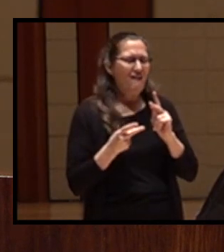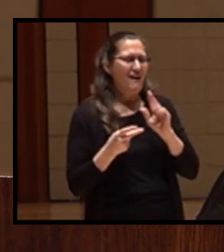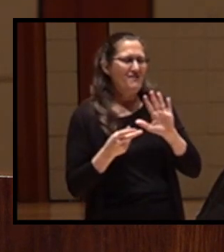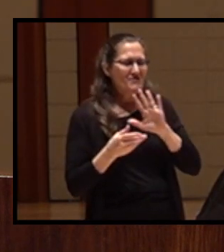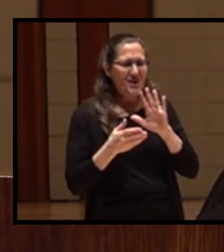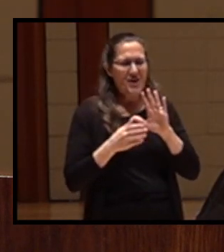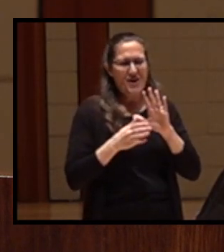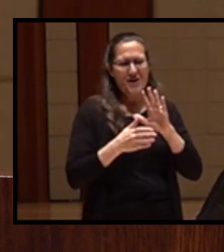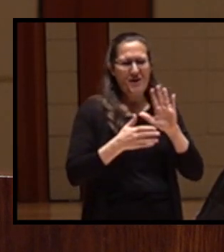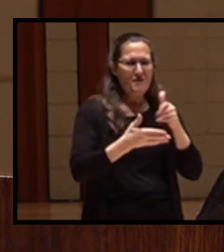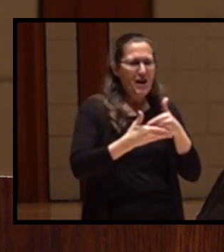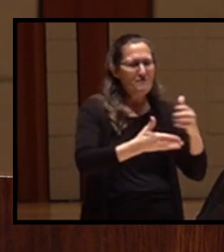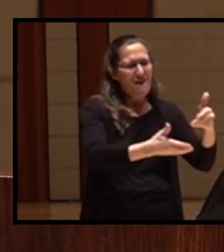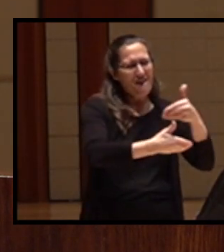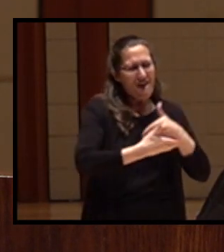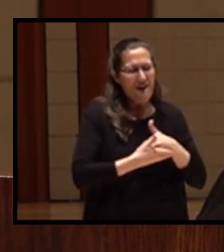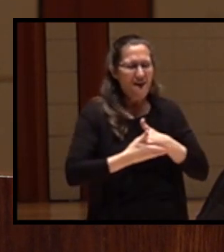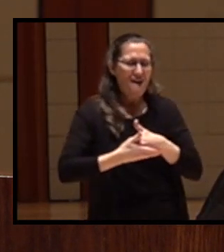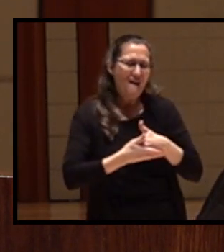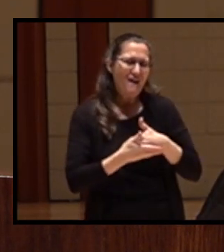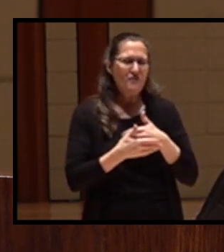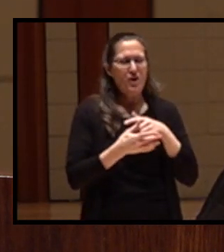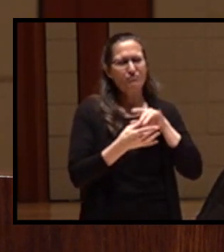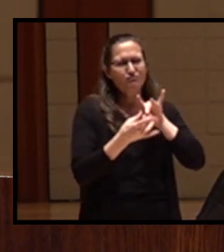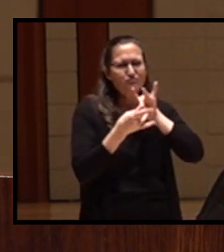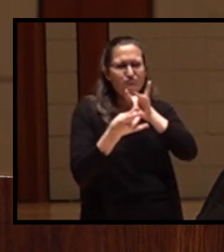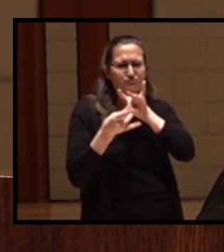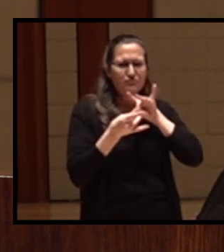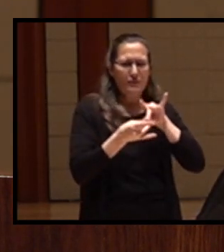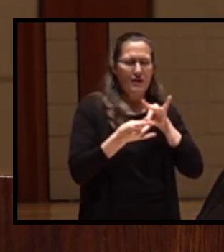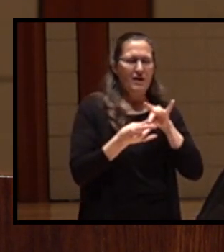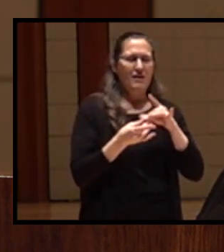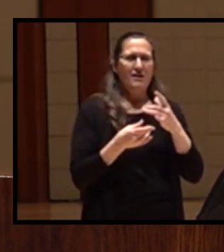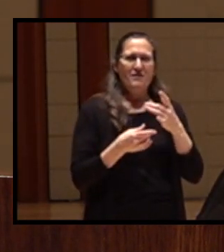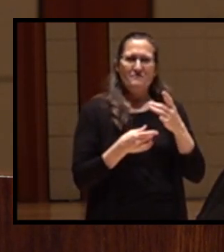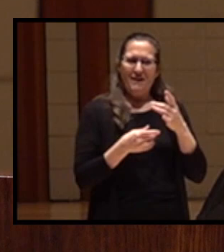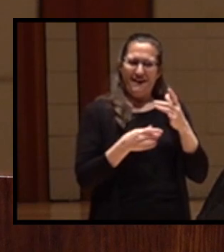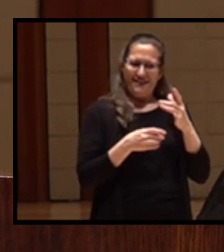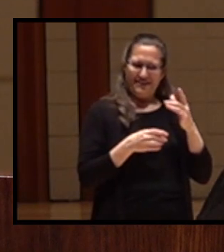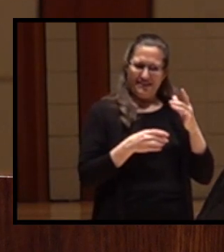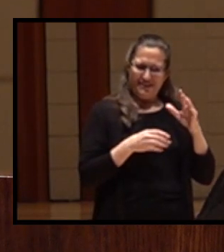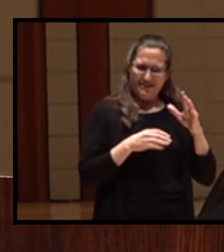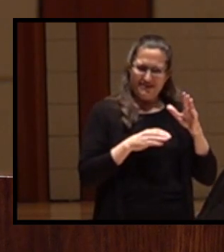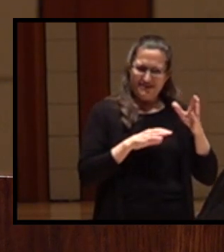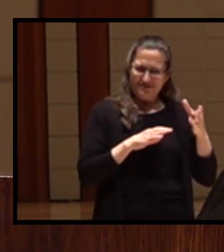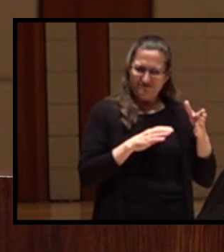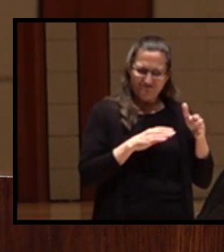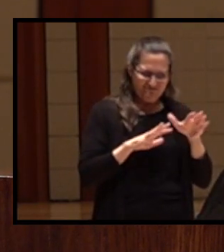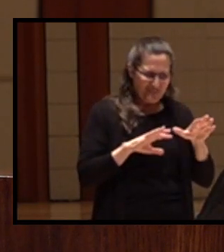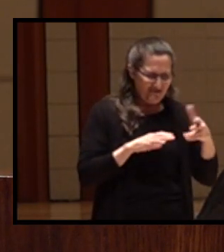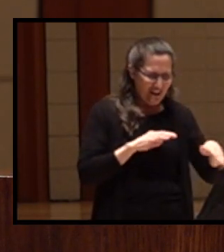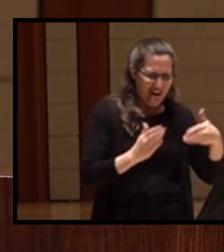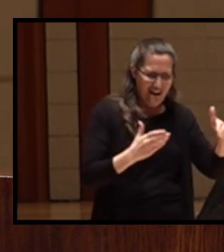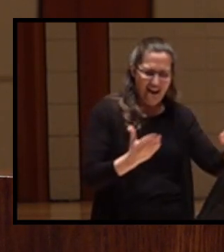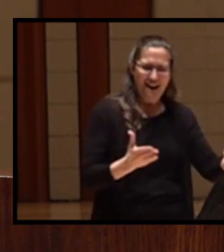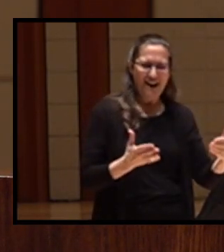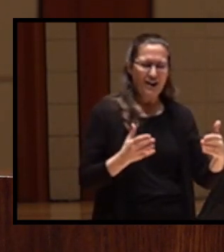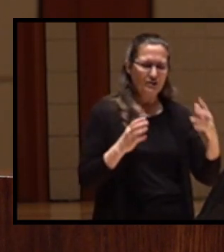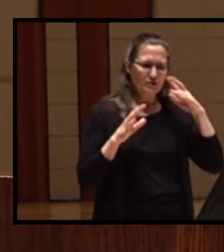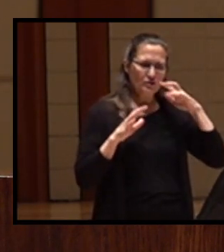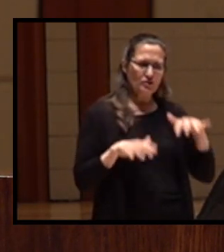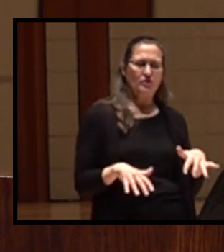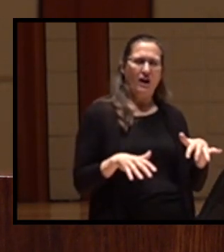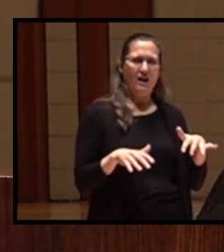And everyone was shocked at the kill. It was like a family member had died. And I thought of my great grandmother, Geneva,